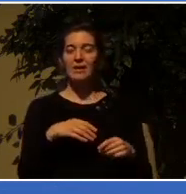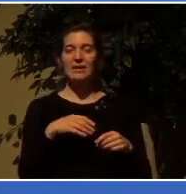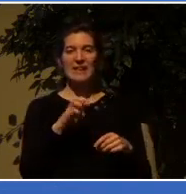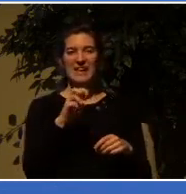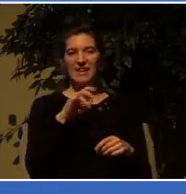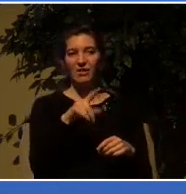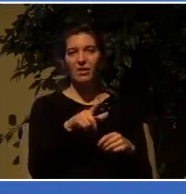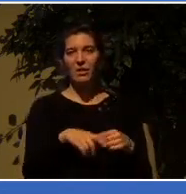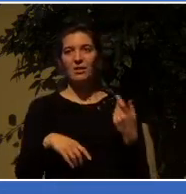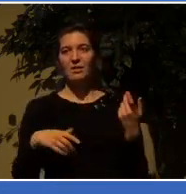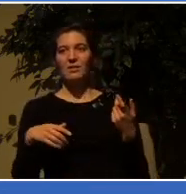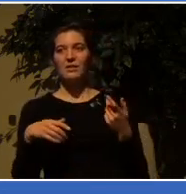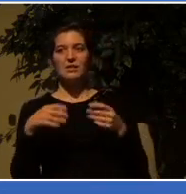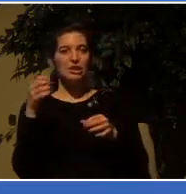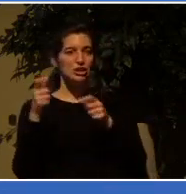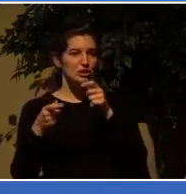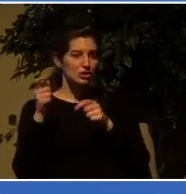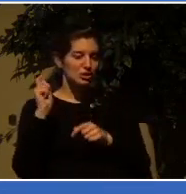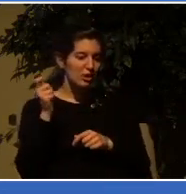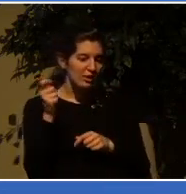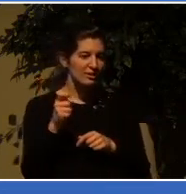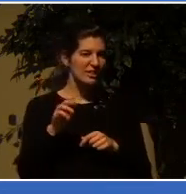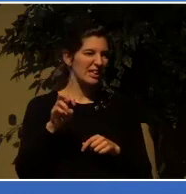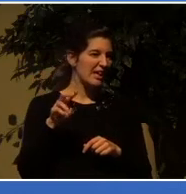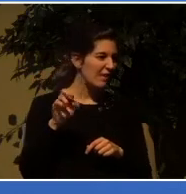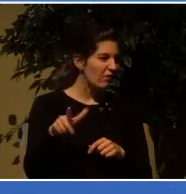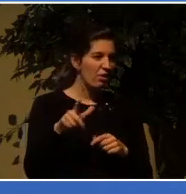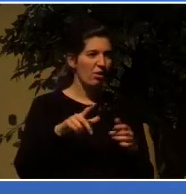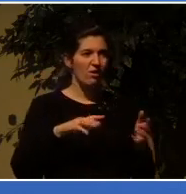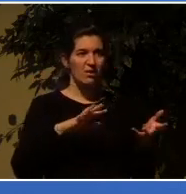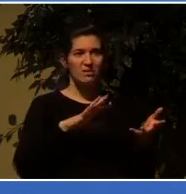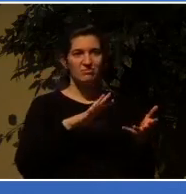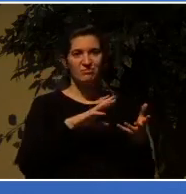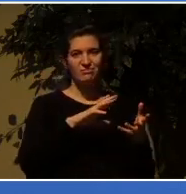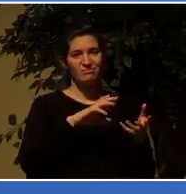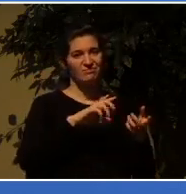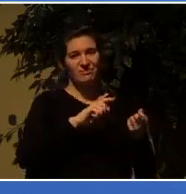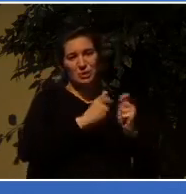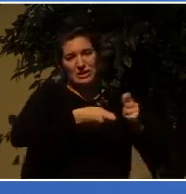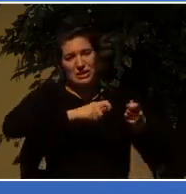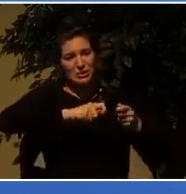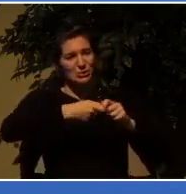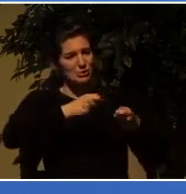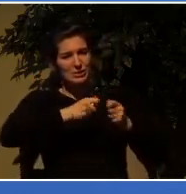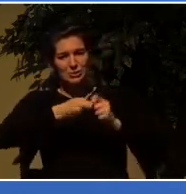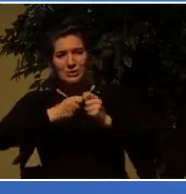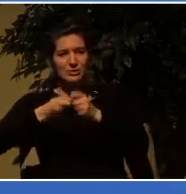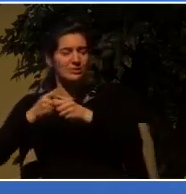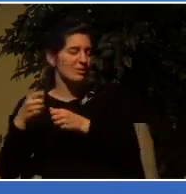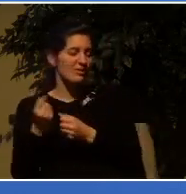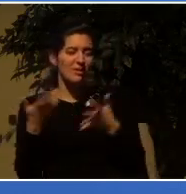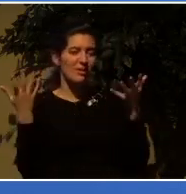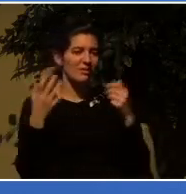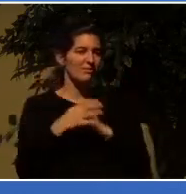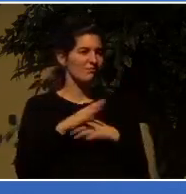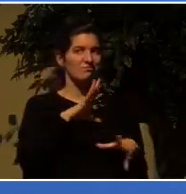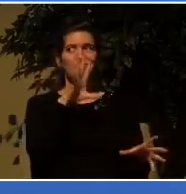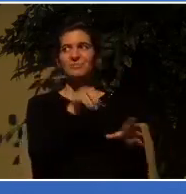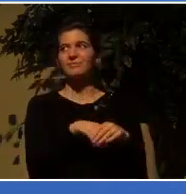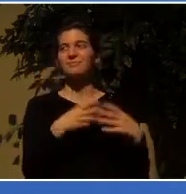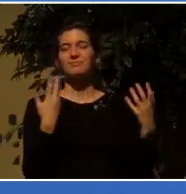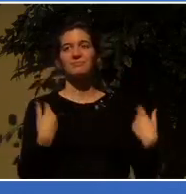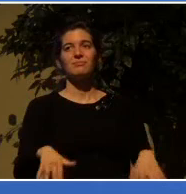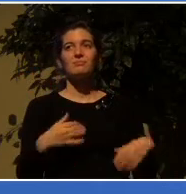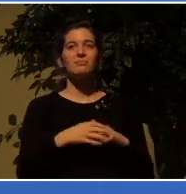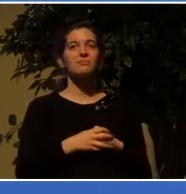reigns. And I have to tell you, for those of us who sometimes grumble against governments or when you get a ticket from a policeman